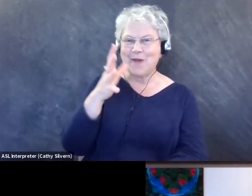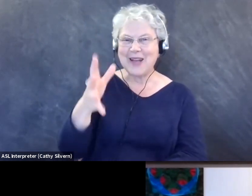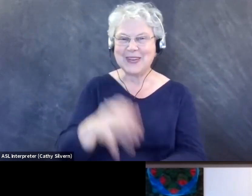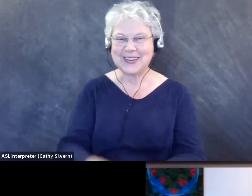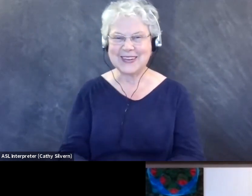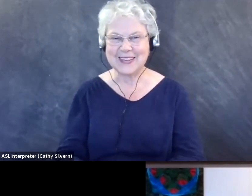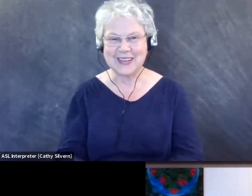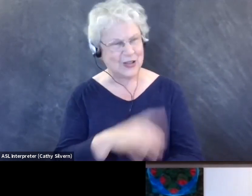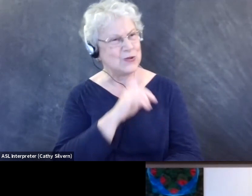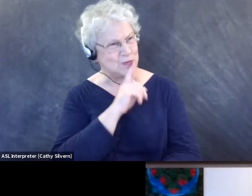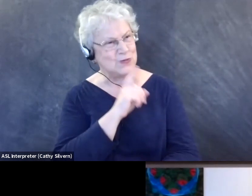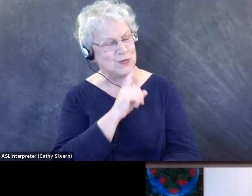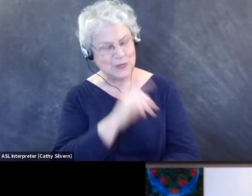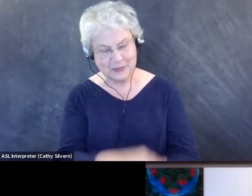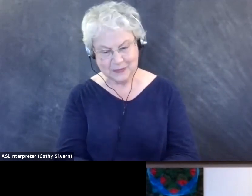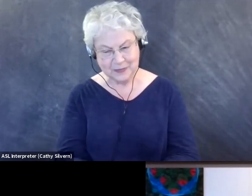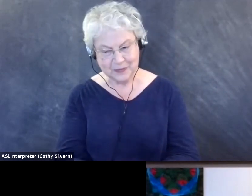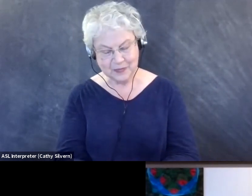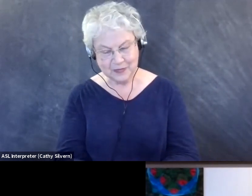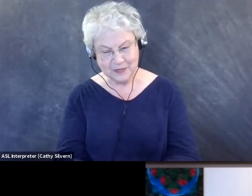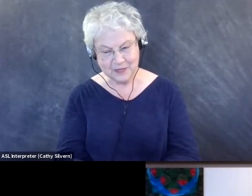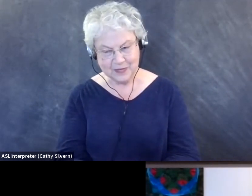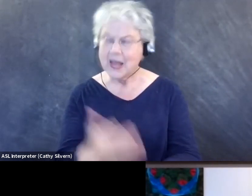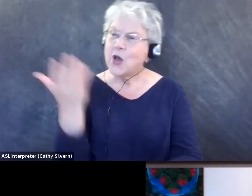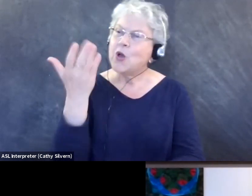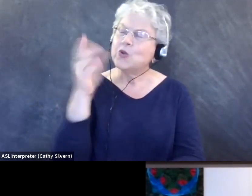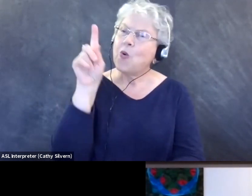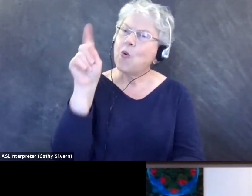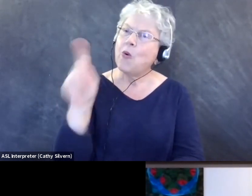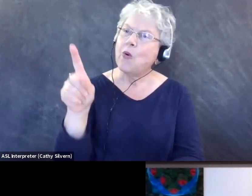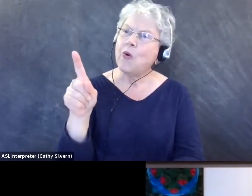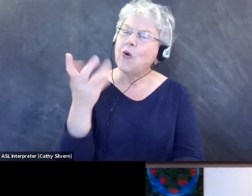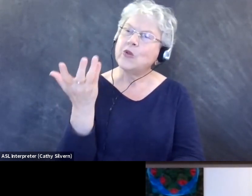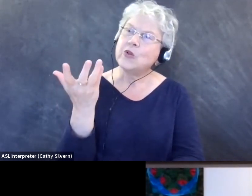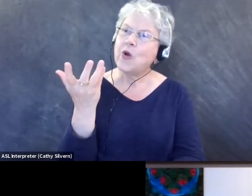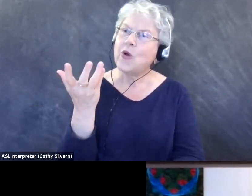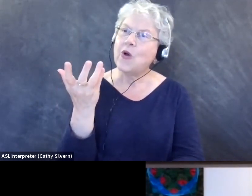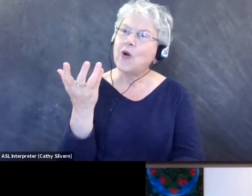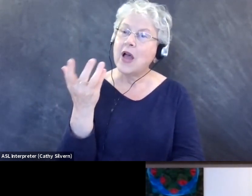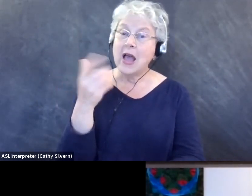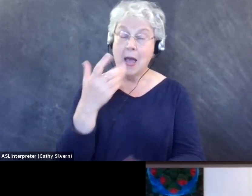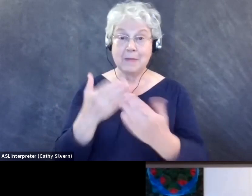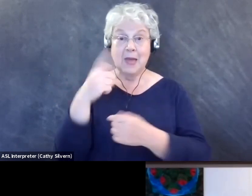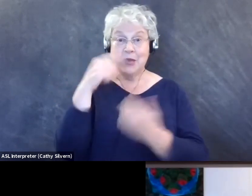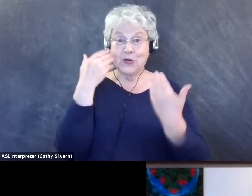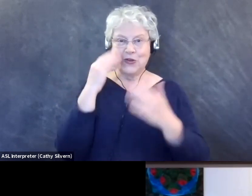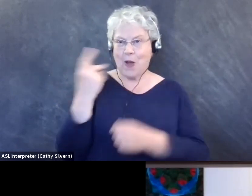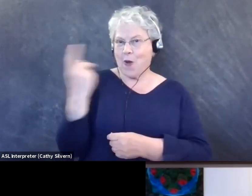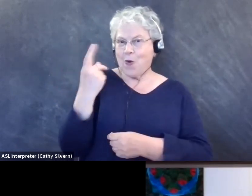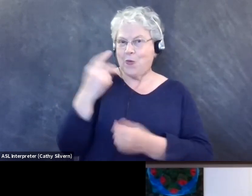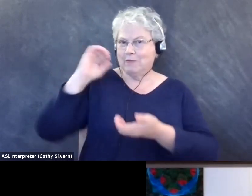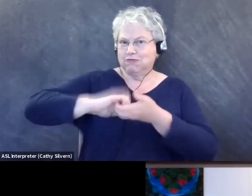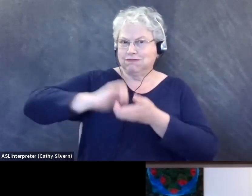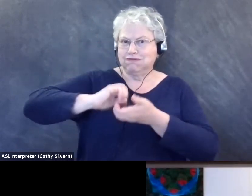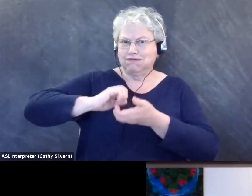Sure. And what, what is it? So, so for those who don't know, Virginia and I work really closely with